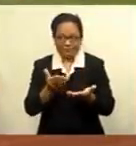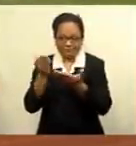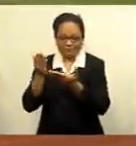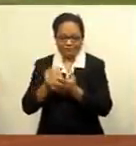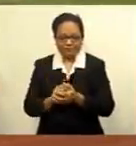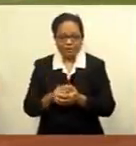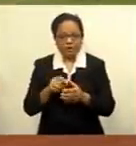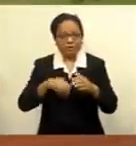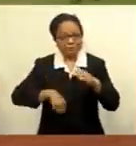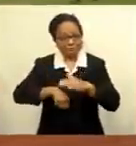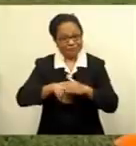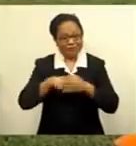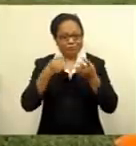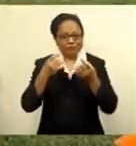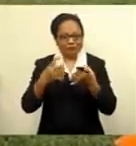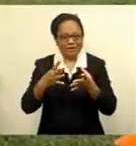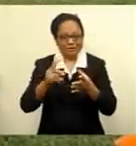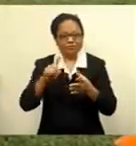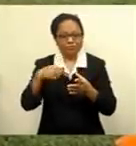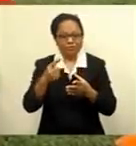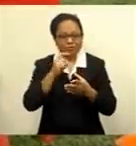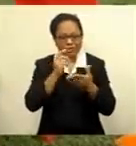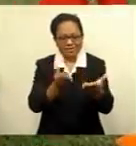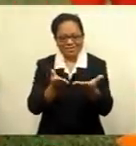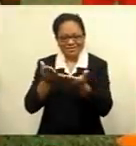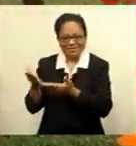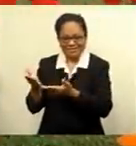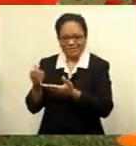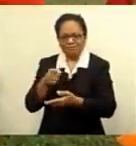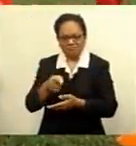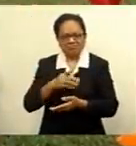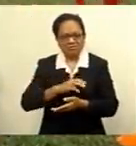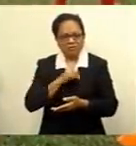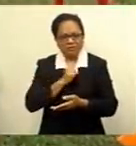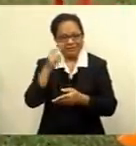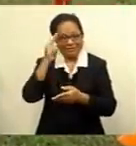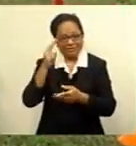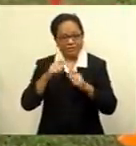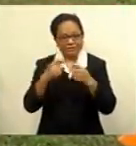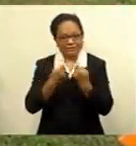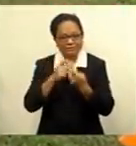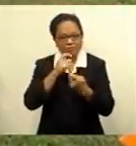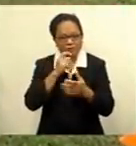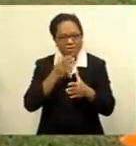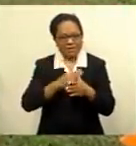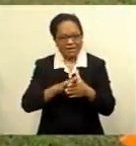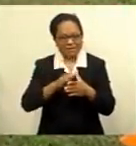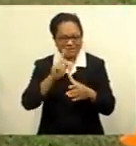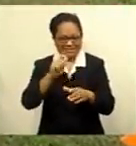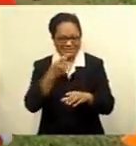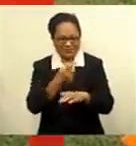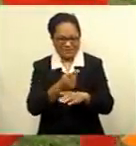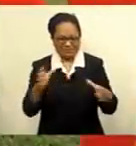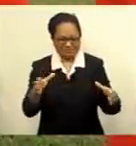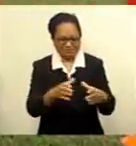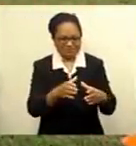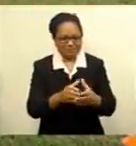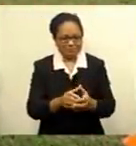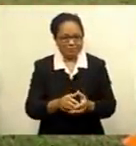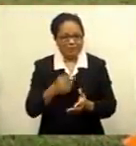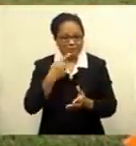submission tomorrow, confident that it'll have the national team in camp by next week. Putting together a document